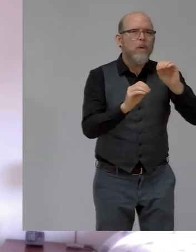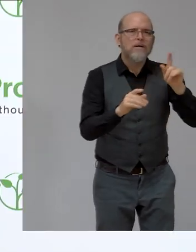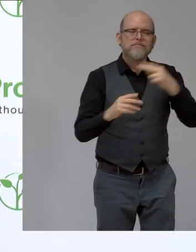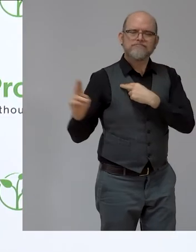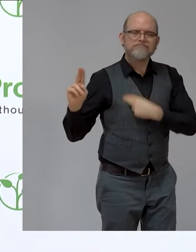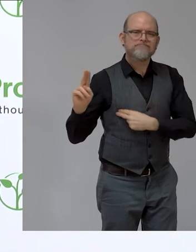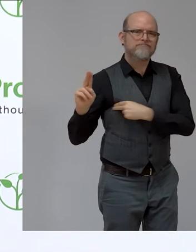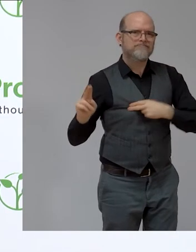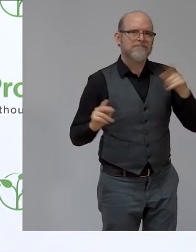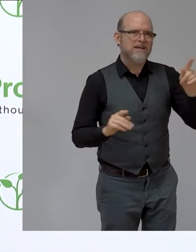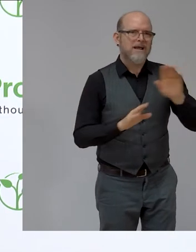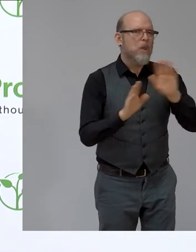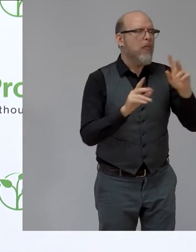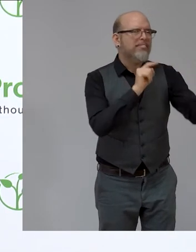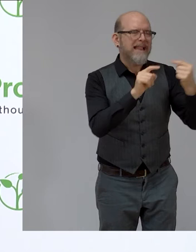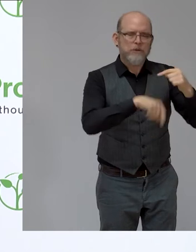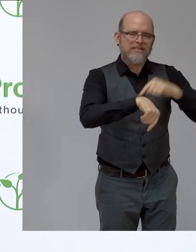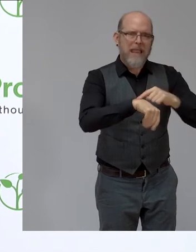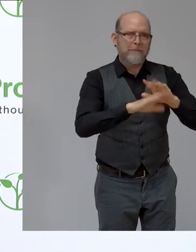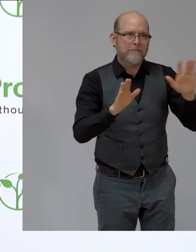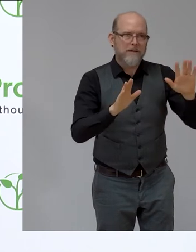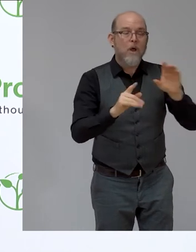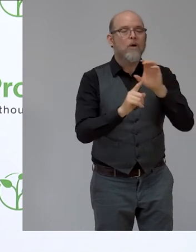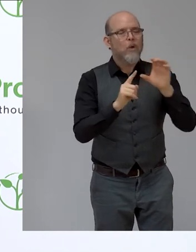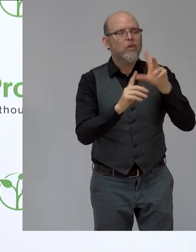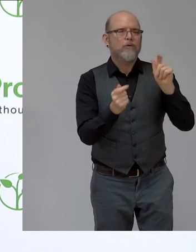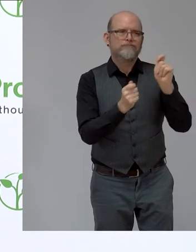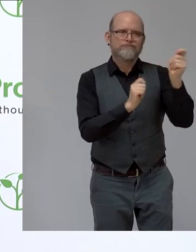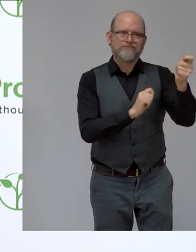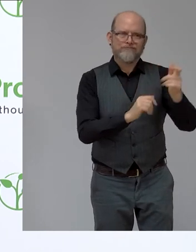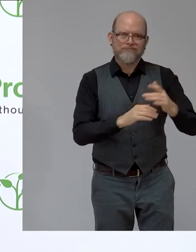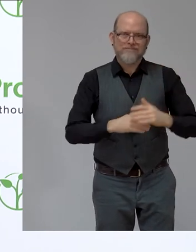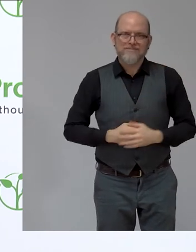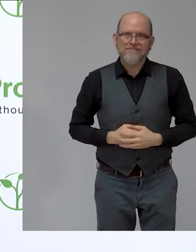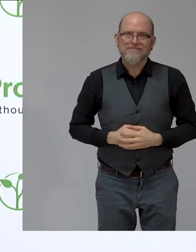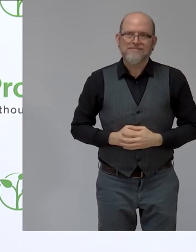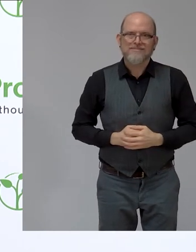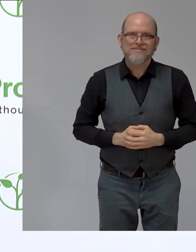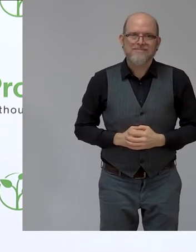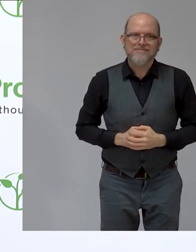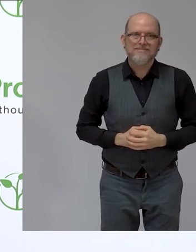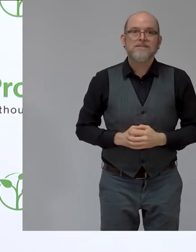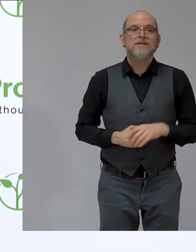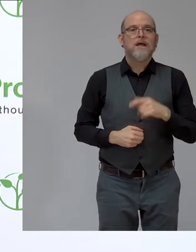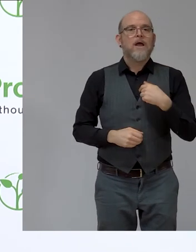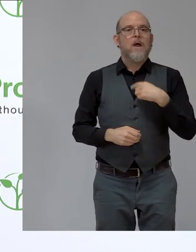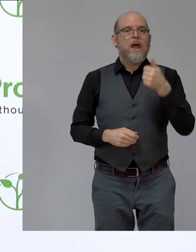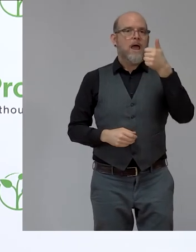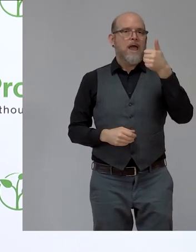stuff. Well, one of my favorites is a very senior guy from a German bank said, but we don't even do women.